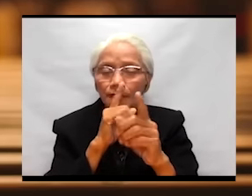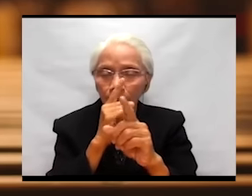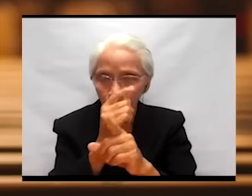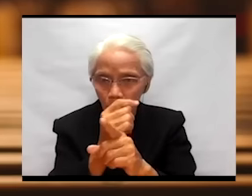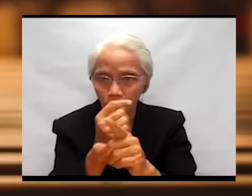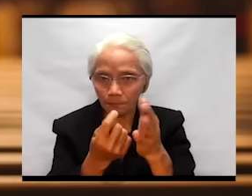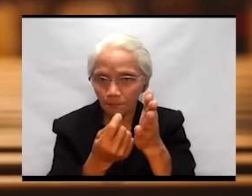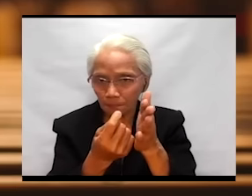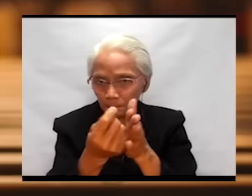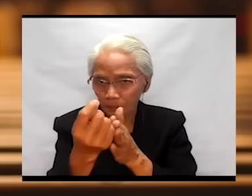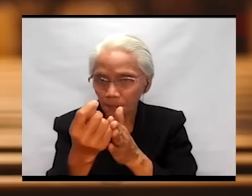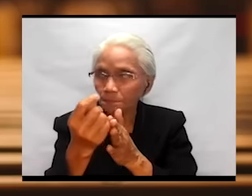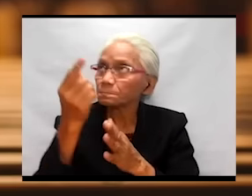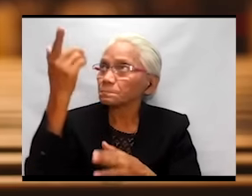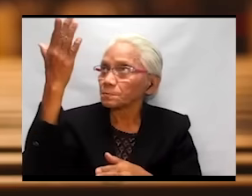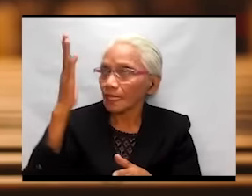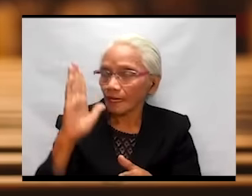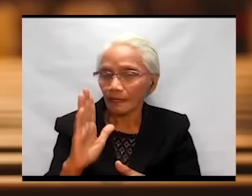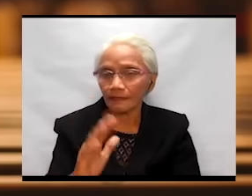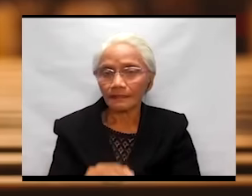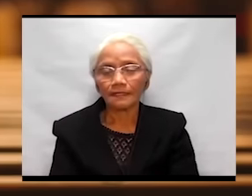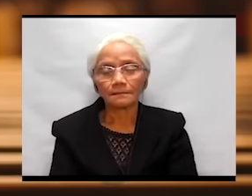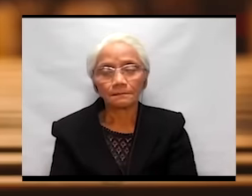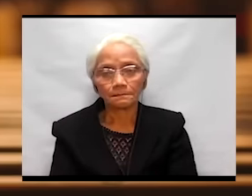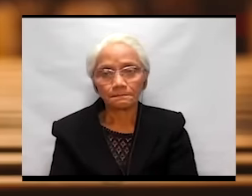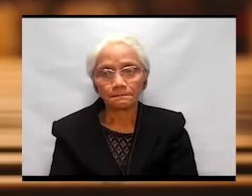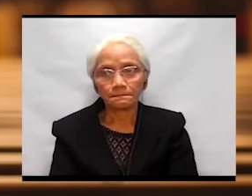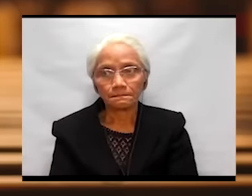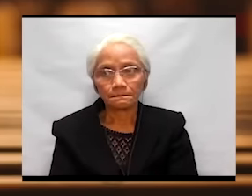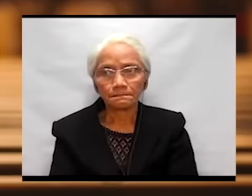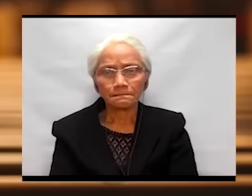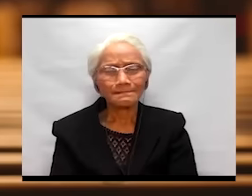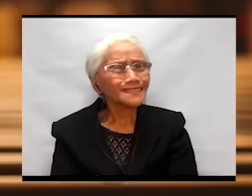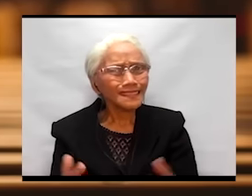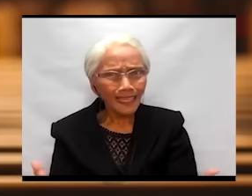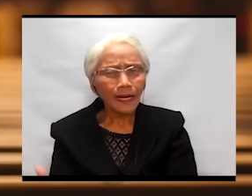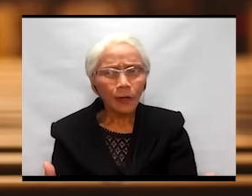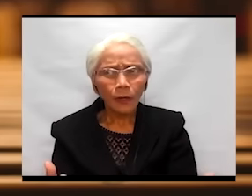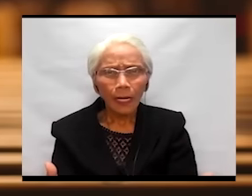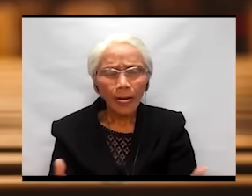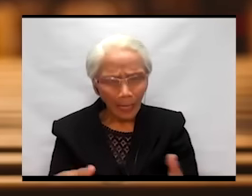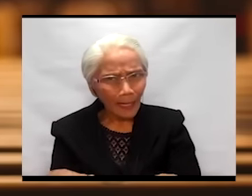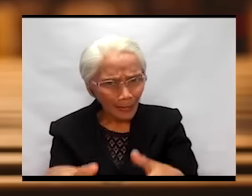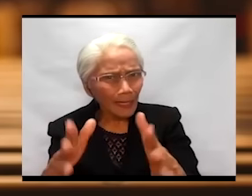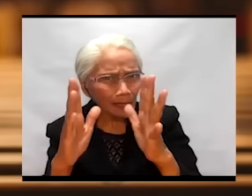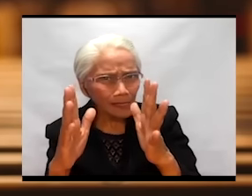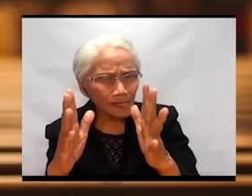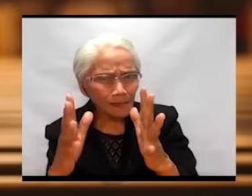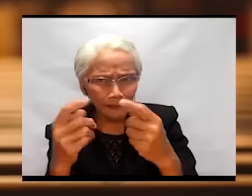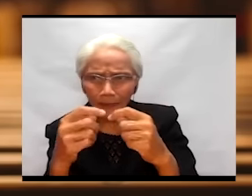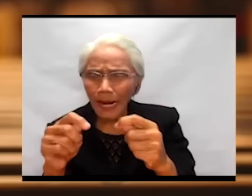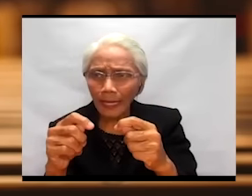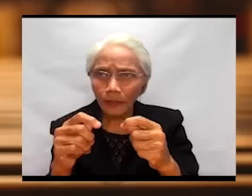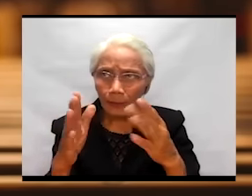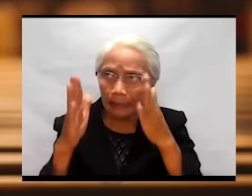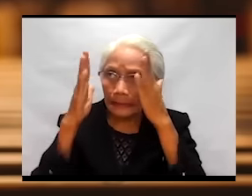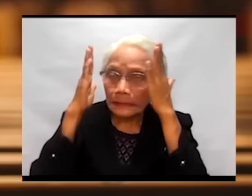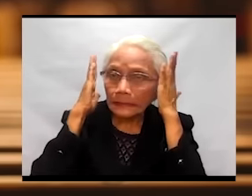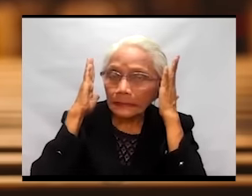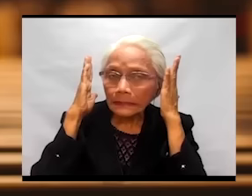So let us be attentive to the signals of unfreedoms in us.